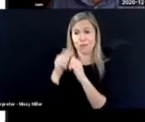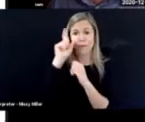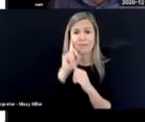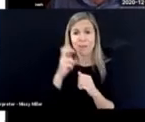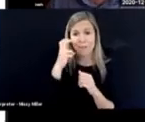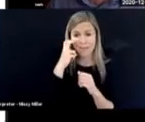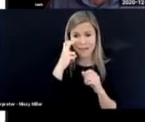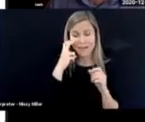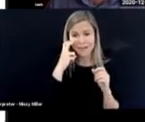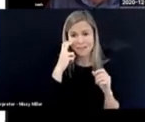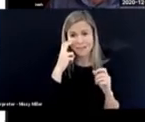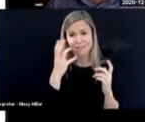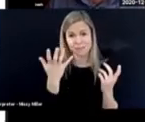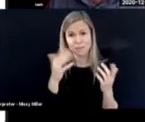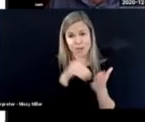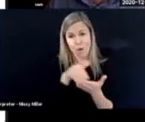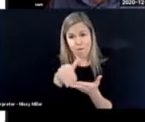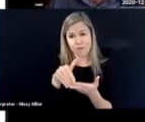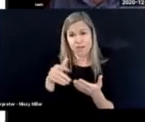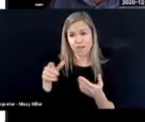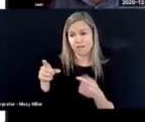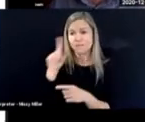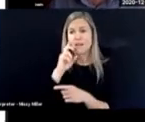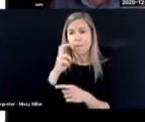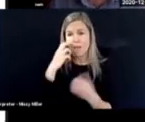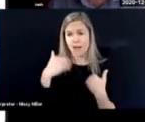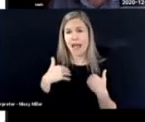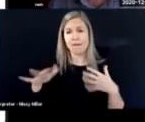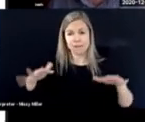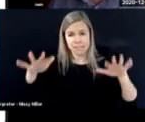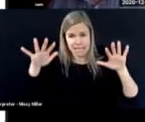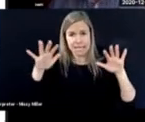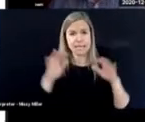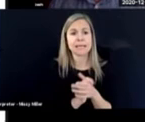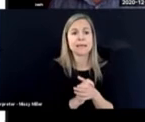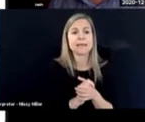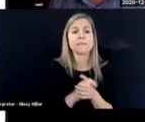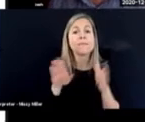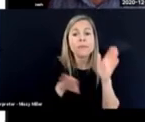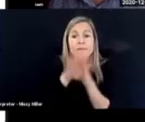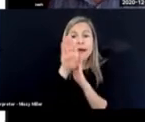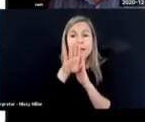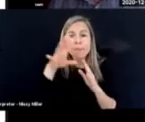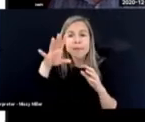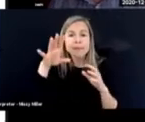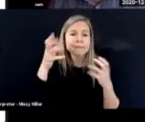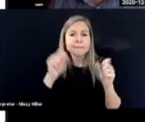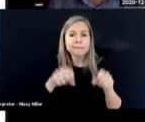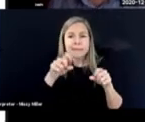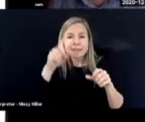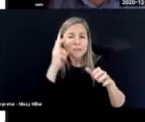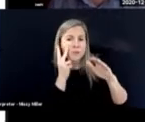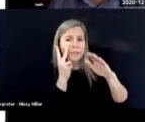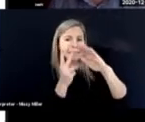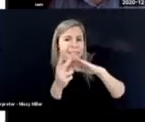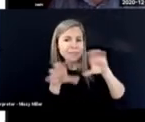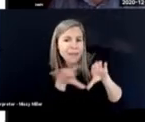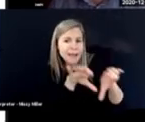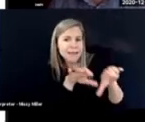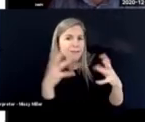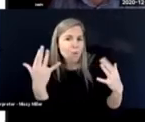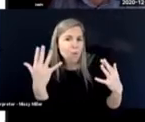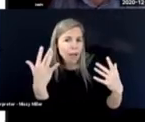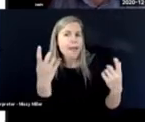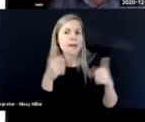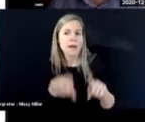-blindness go together with remarkable consistency. And develop the ability to anticipate activities